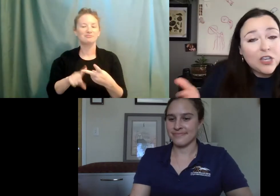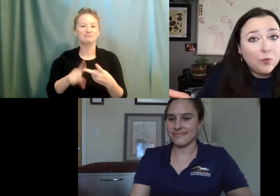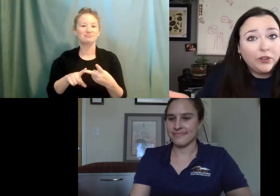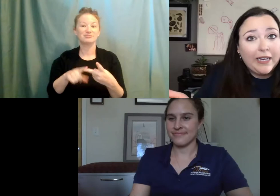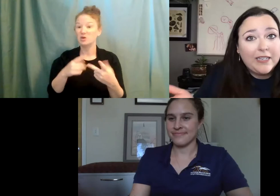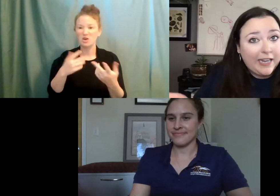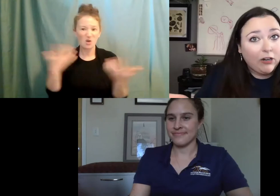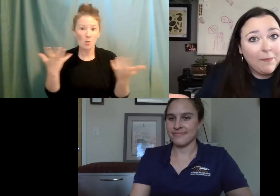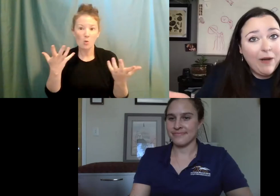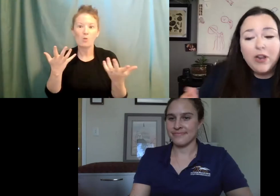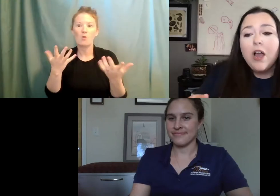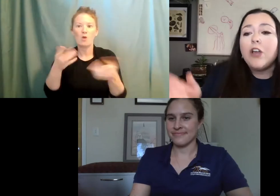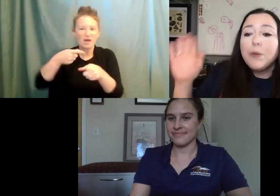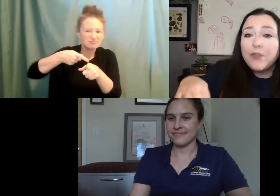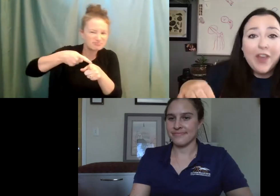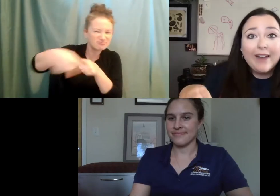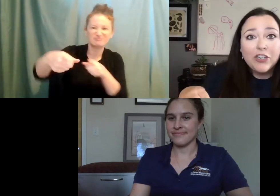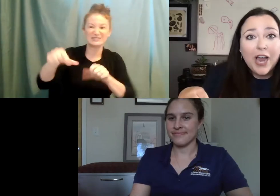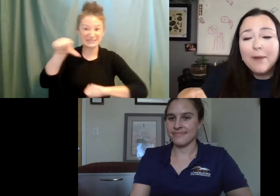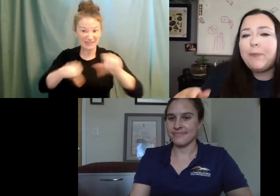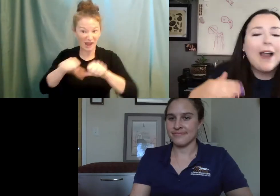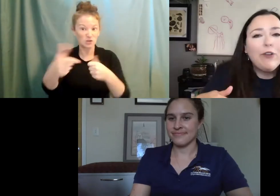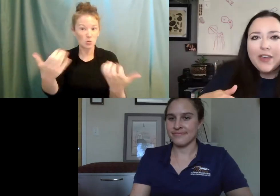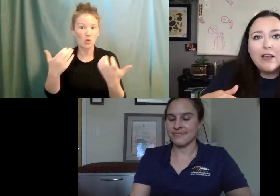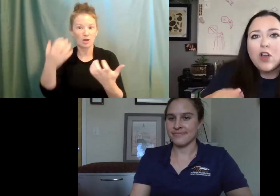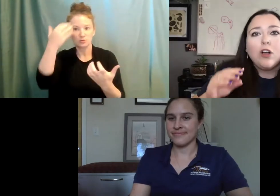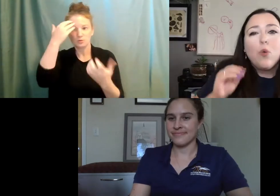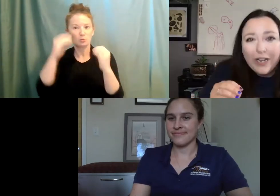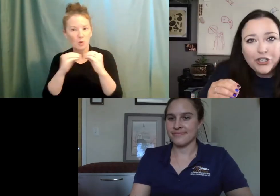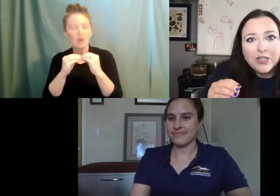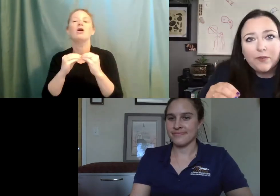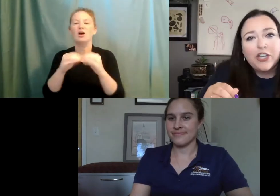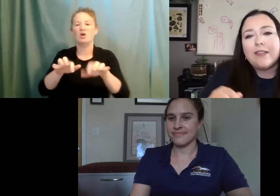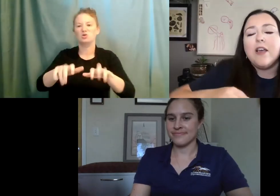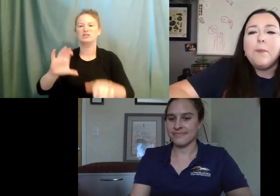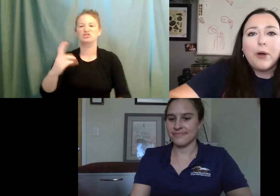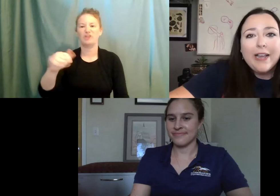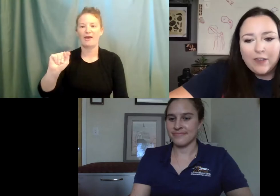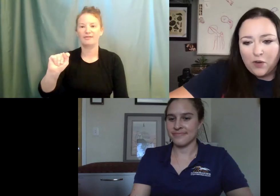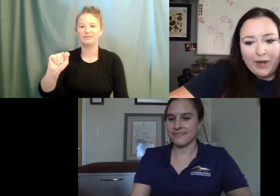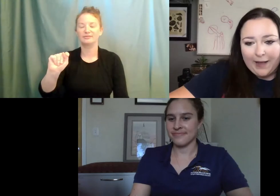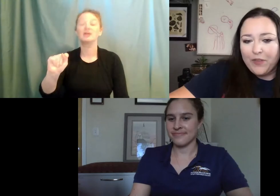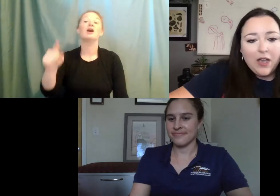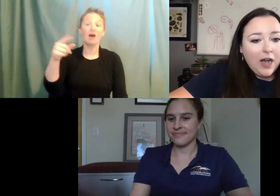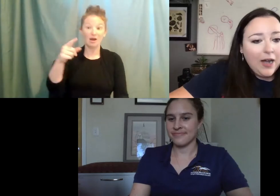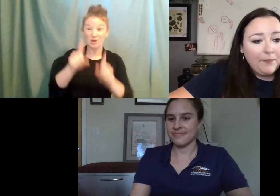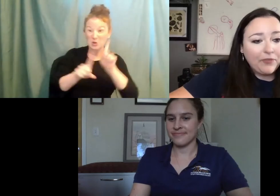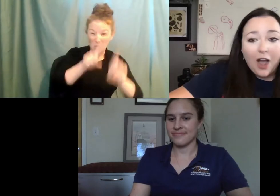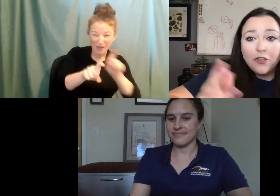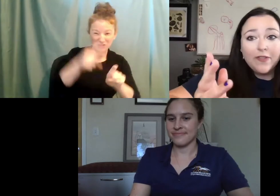science that you would like to hear about, you can put that in the chat. But everything else, all questions for Jess, put it in the Q&A.